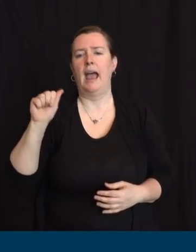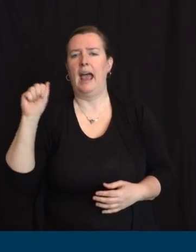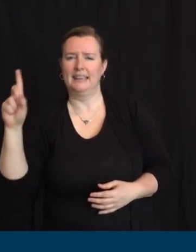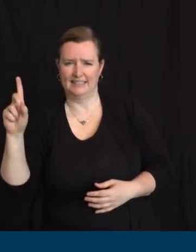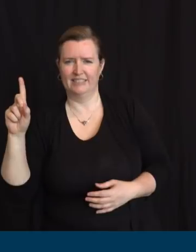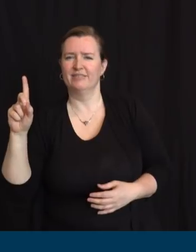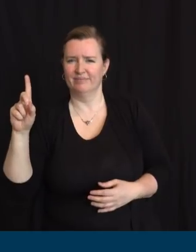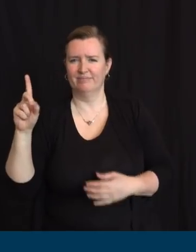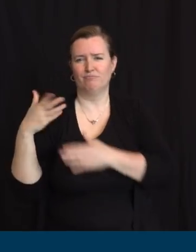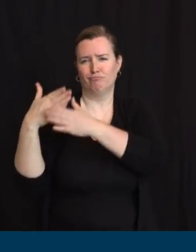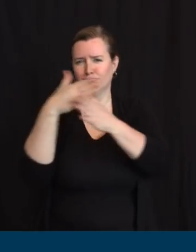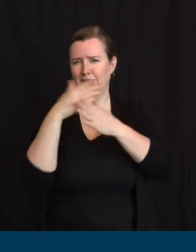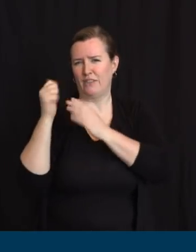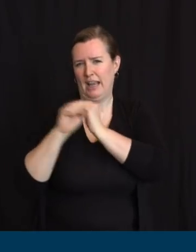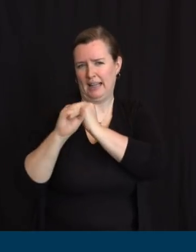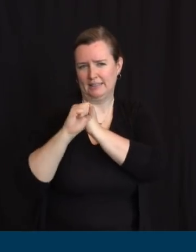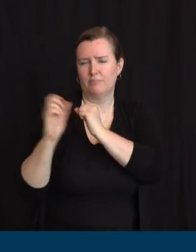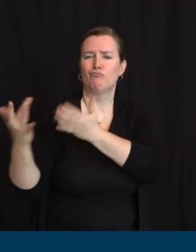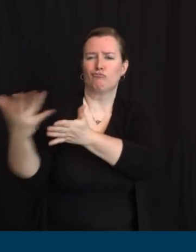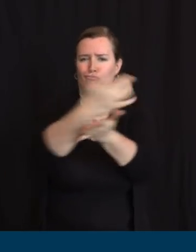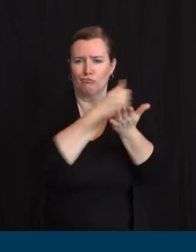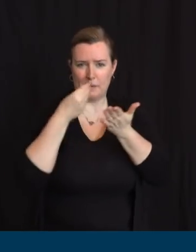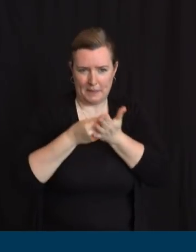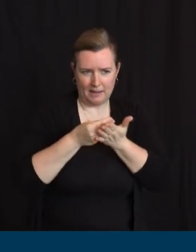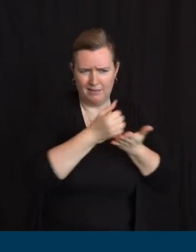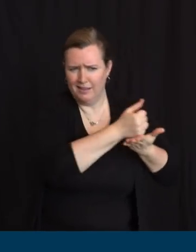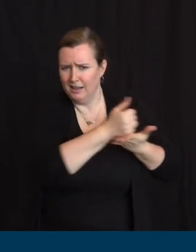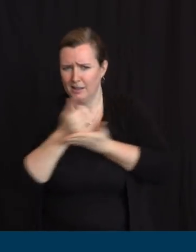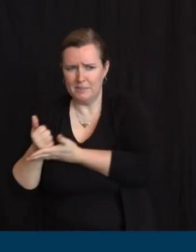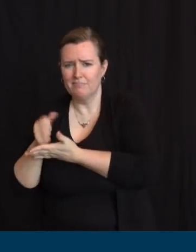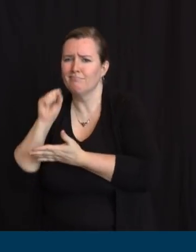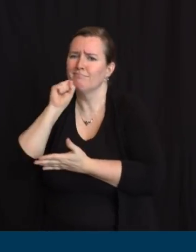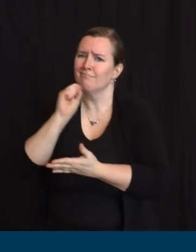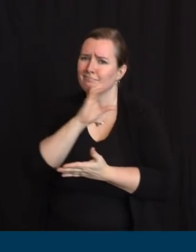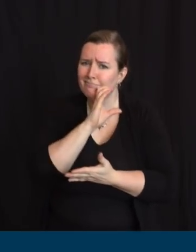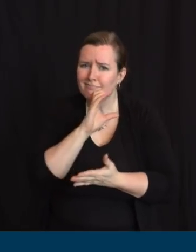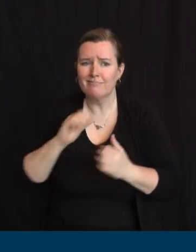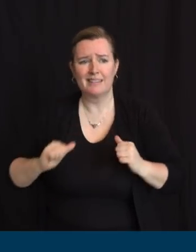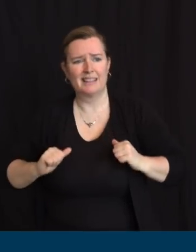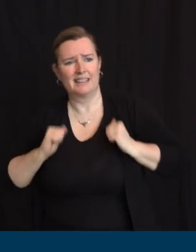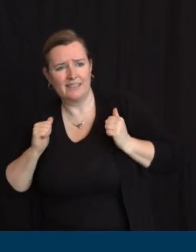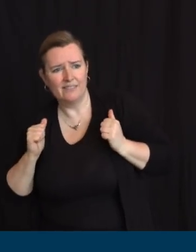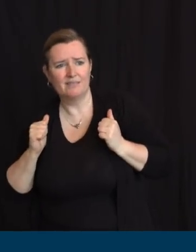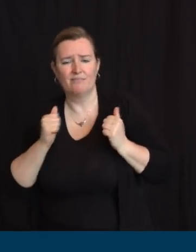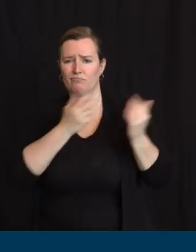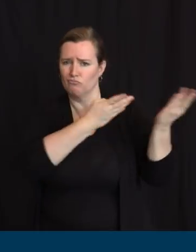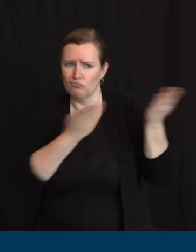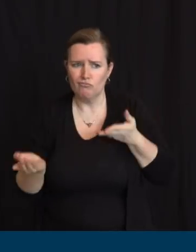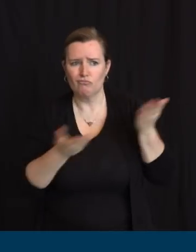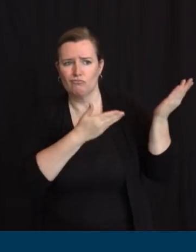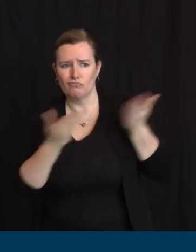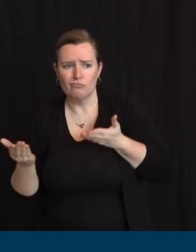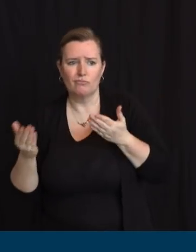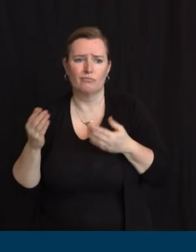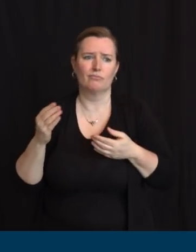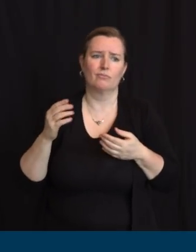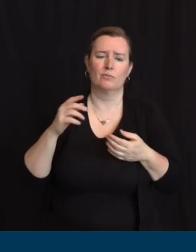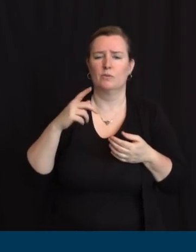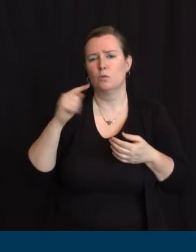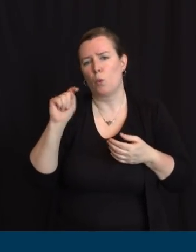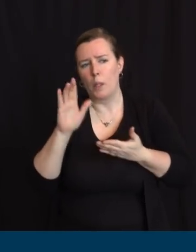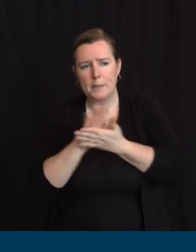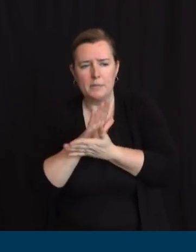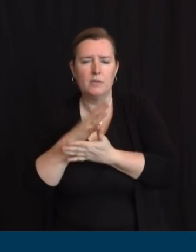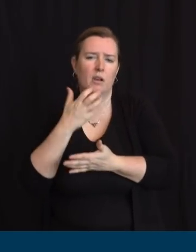who are staying in their homes and aren't able to easily go out. They're bringing them everything from toilet paper to hot meals, meals